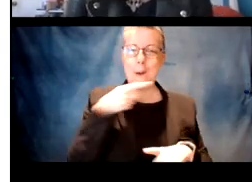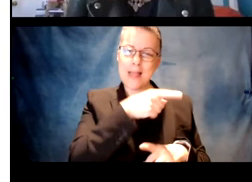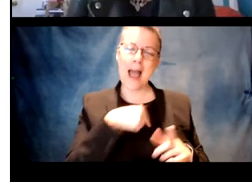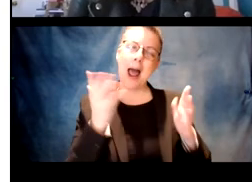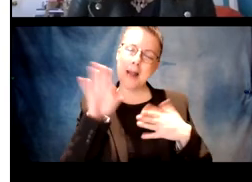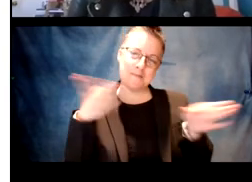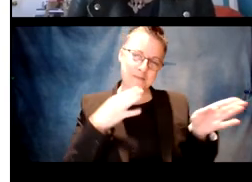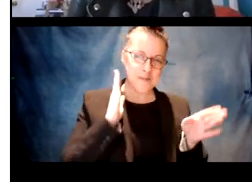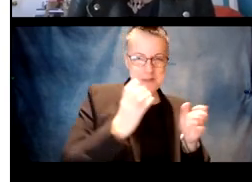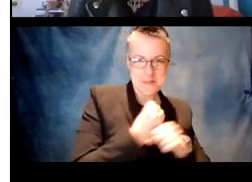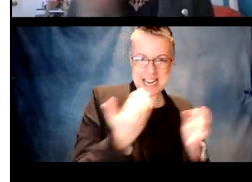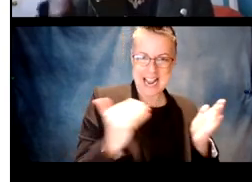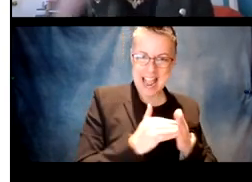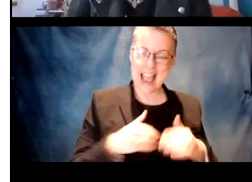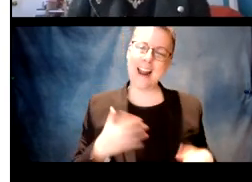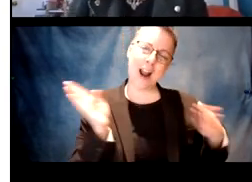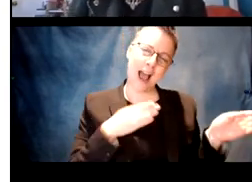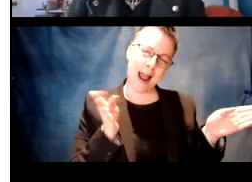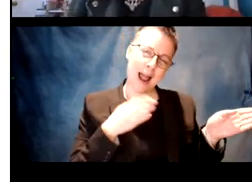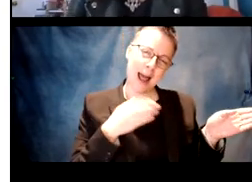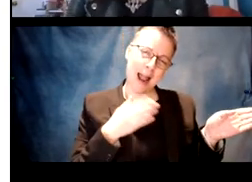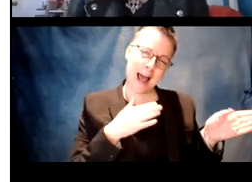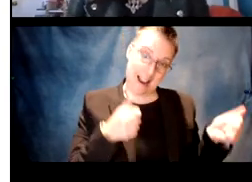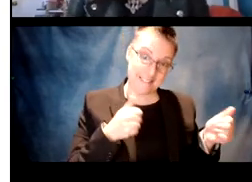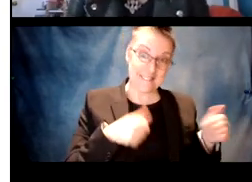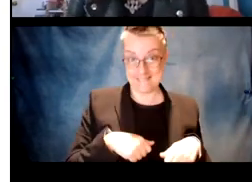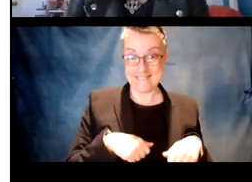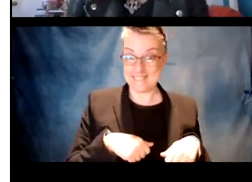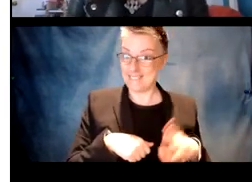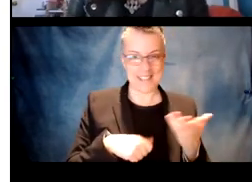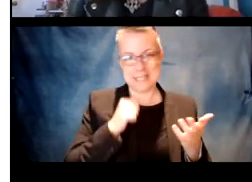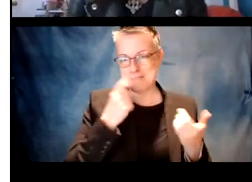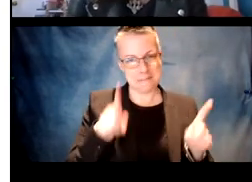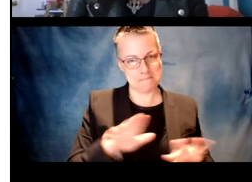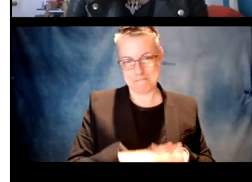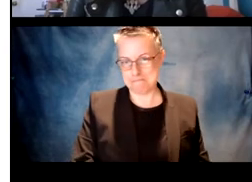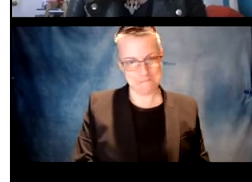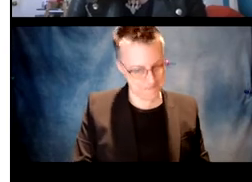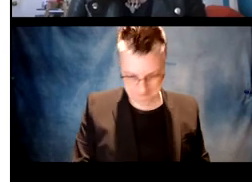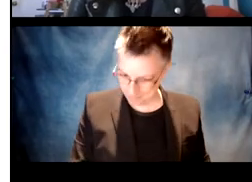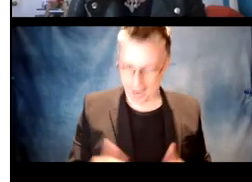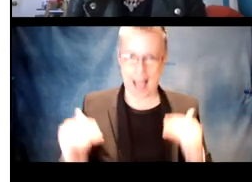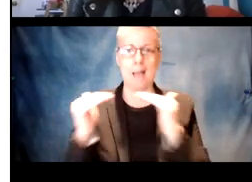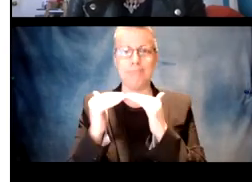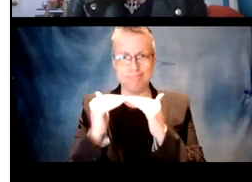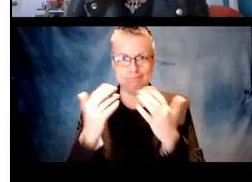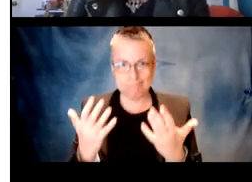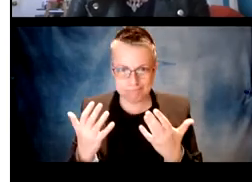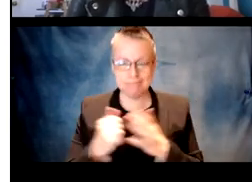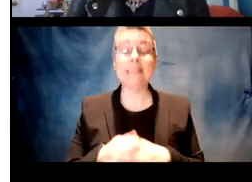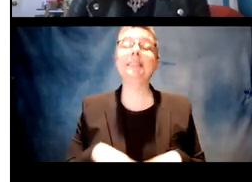design is so brilliant. The over-regulized forms are going to win again. It's going to be just beautiful.